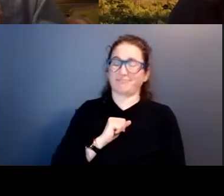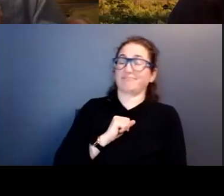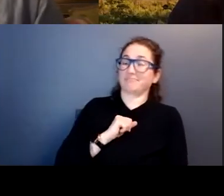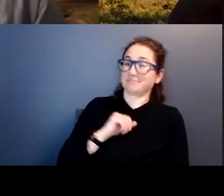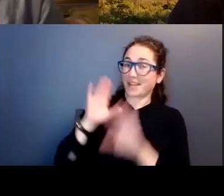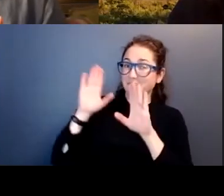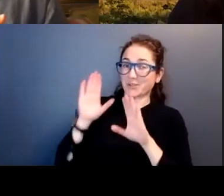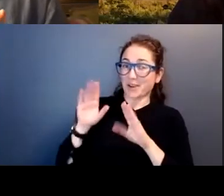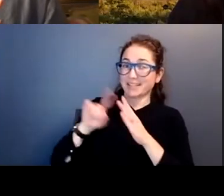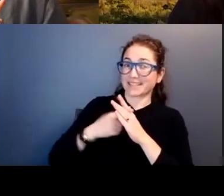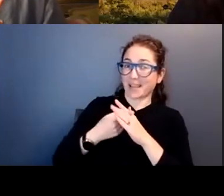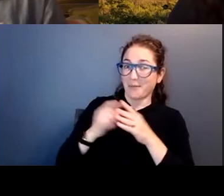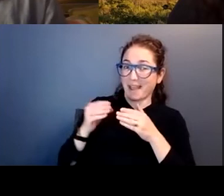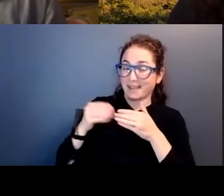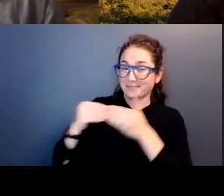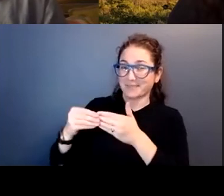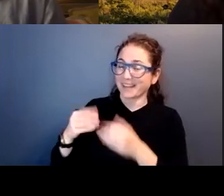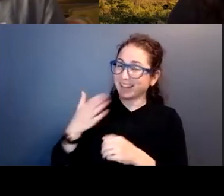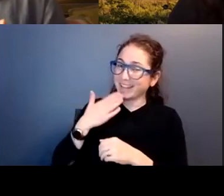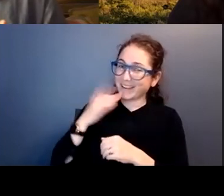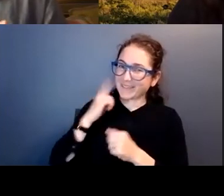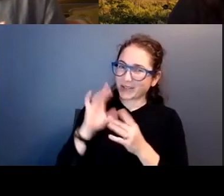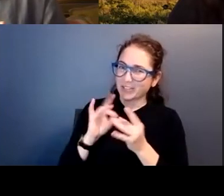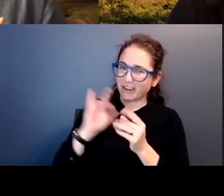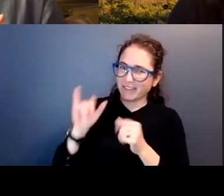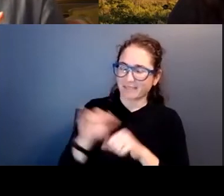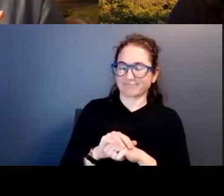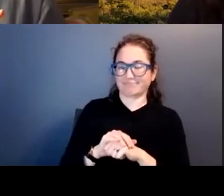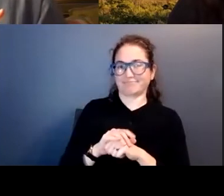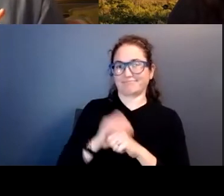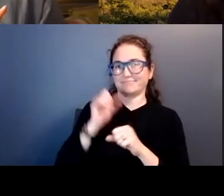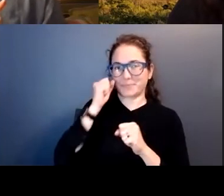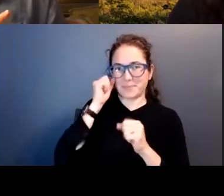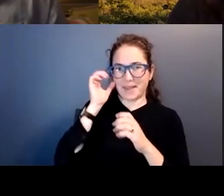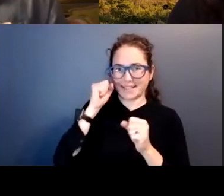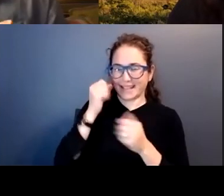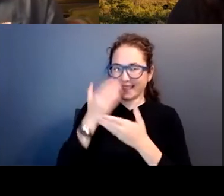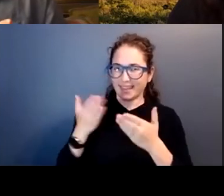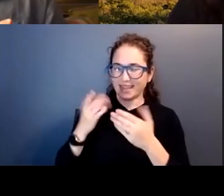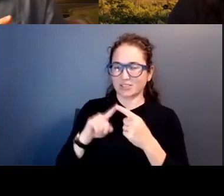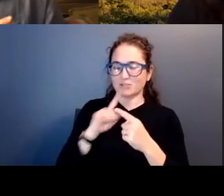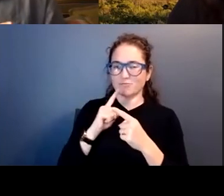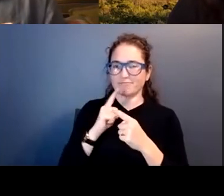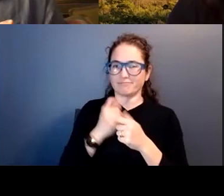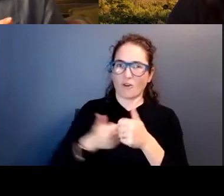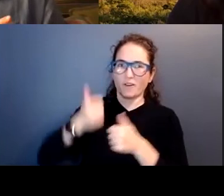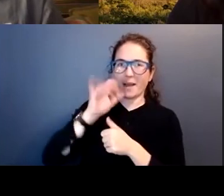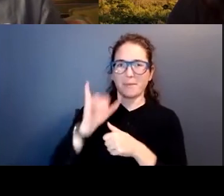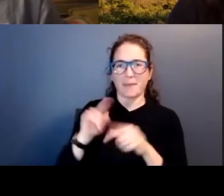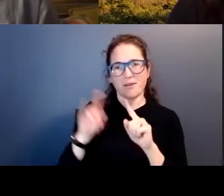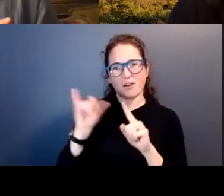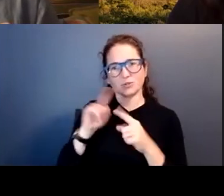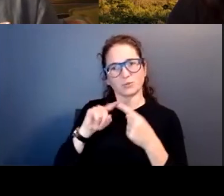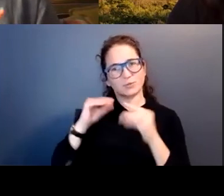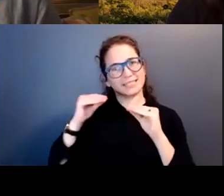because I have a question that's, thank you so much for sharing that. What an amazing thing to overcome, but also to